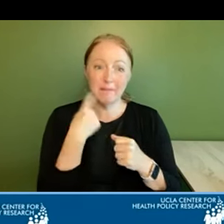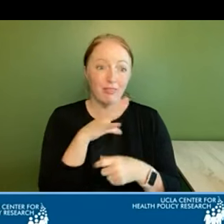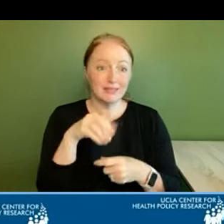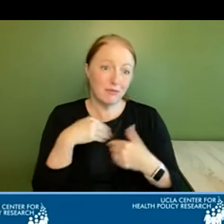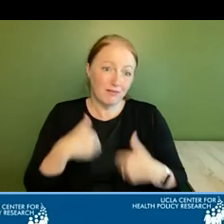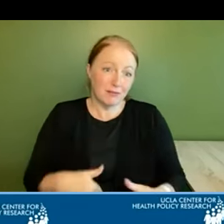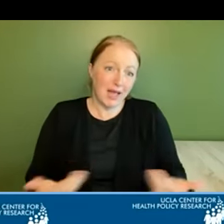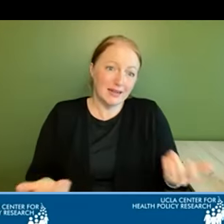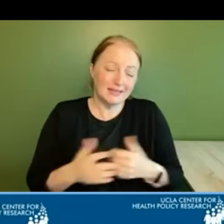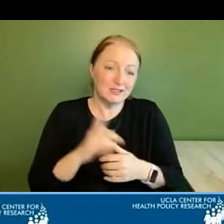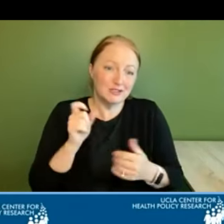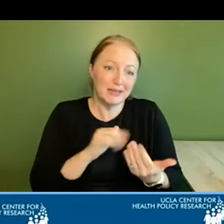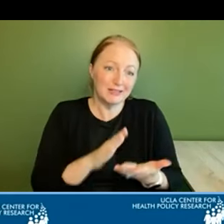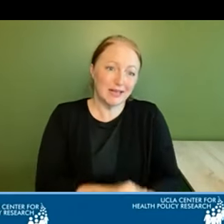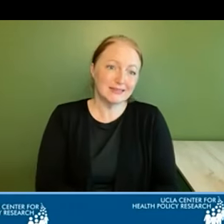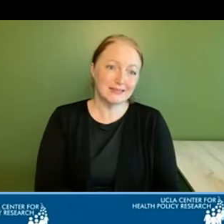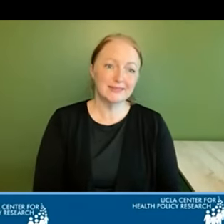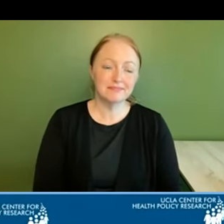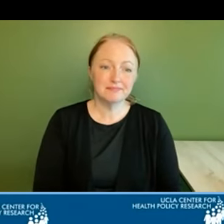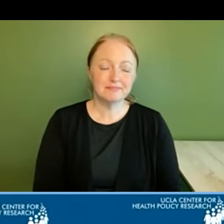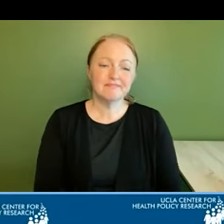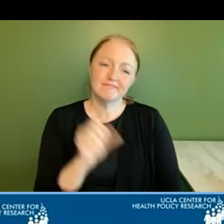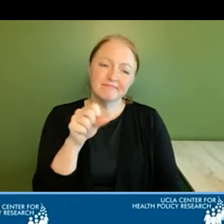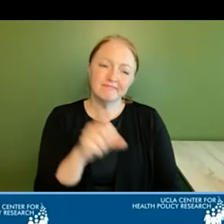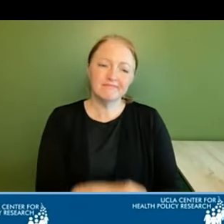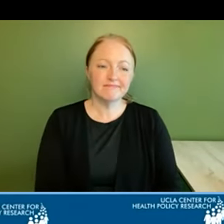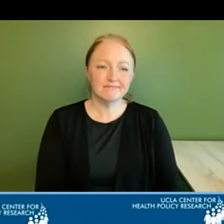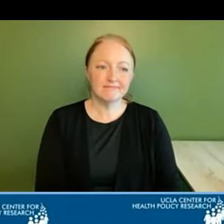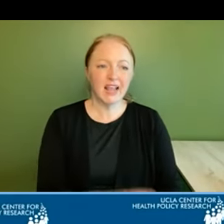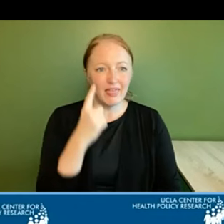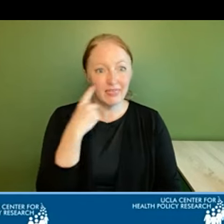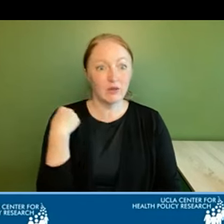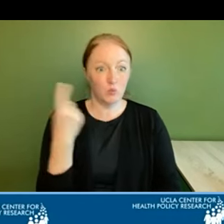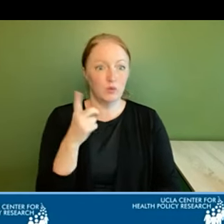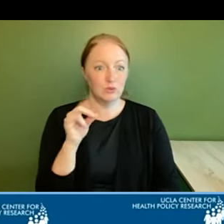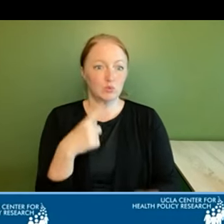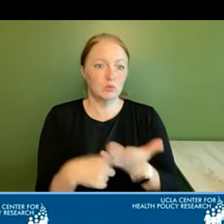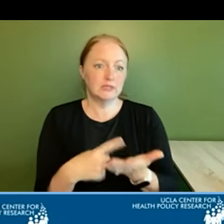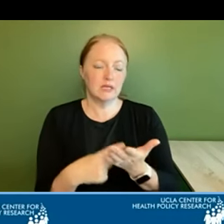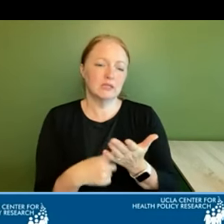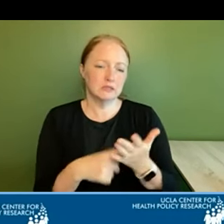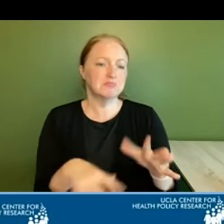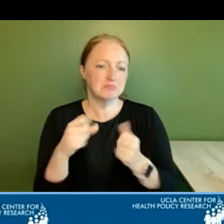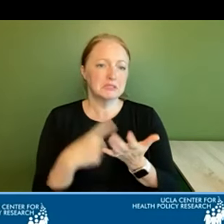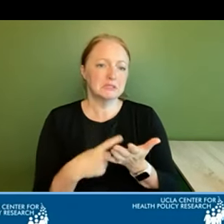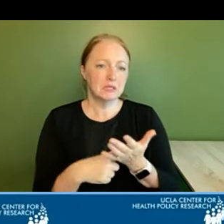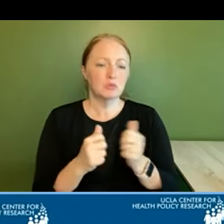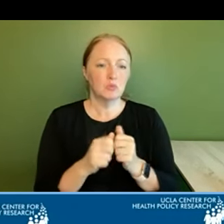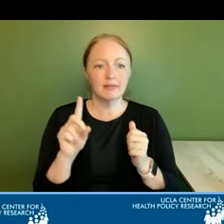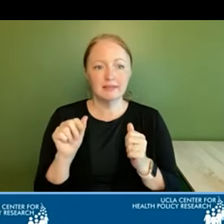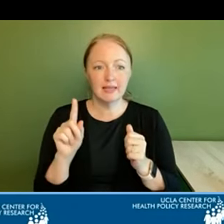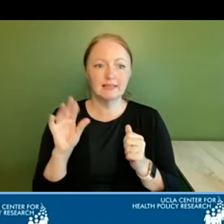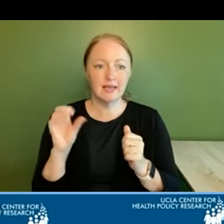human body and should be addressed uh so yes i think we have discussed it we have we've had discussions with with the data